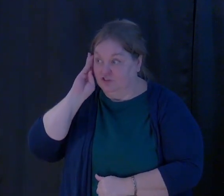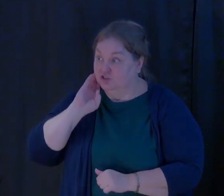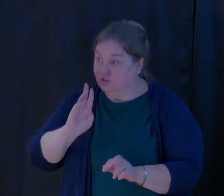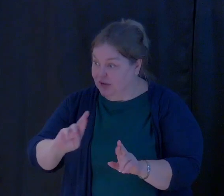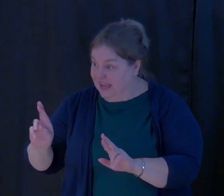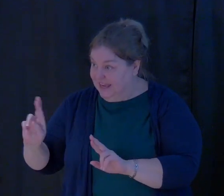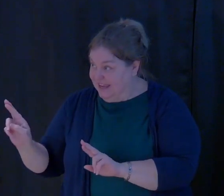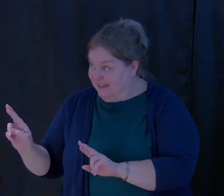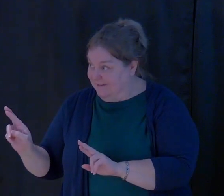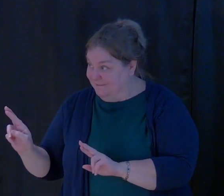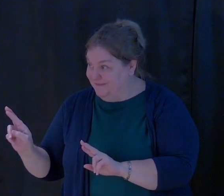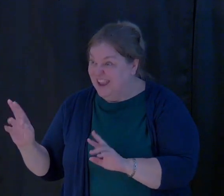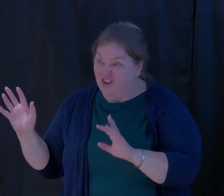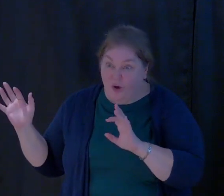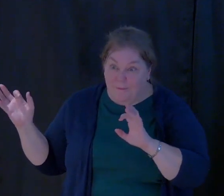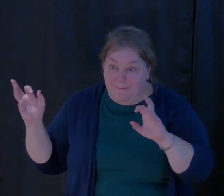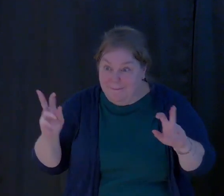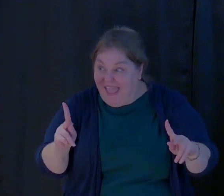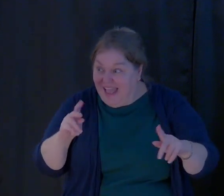We're back in school.